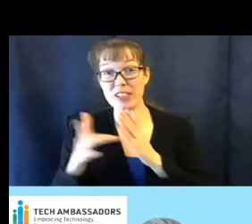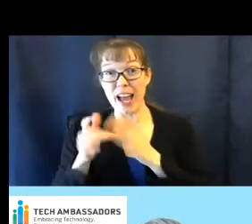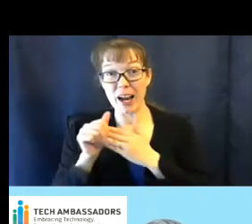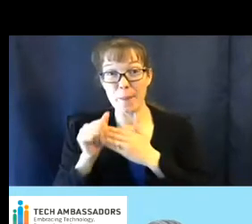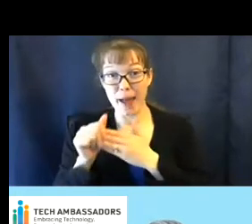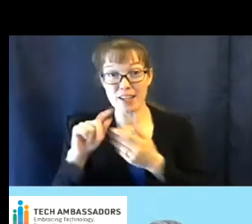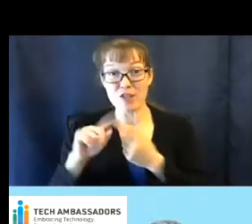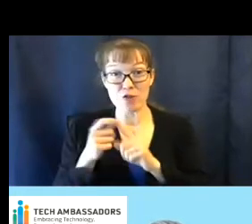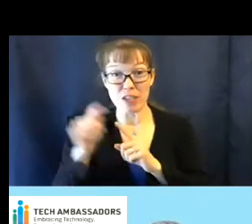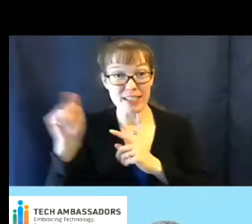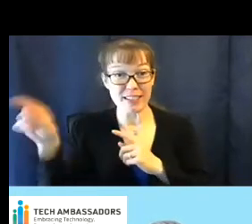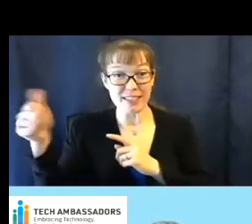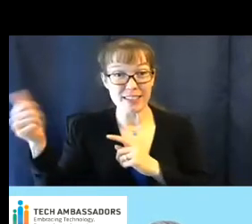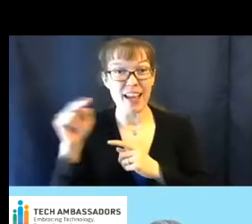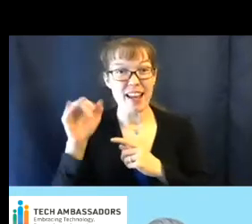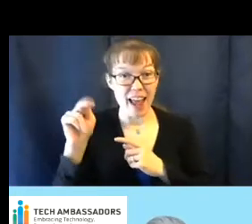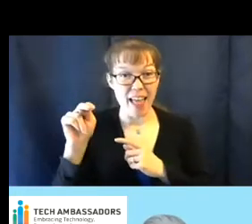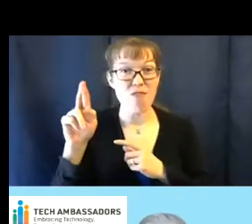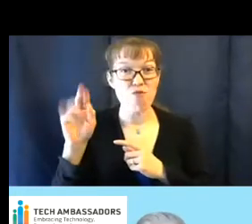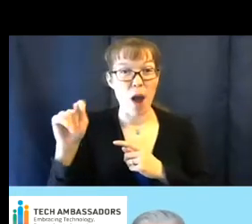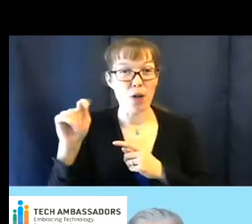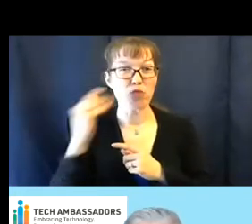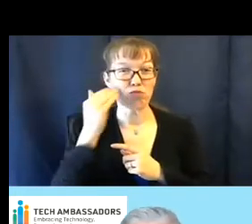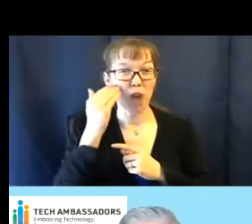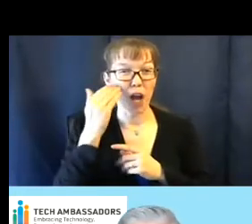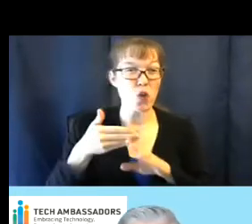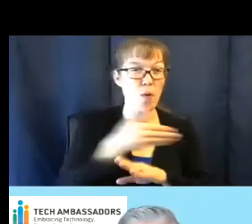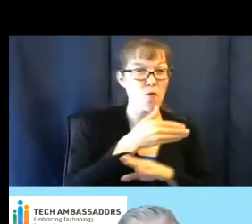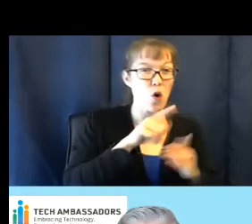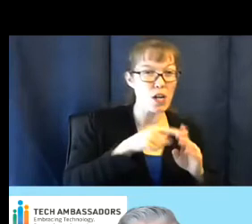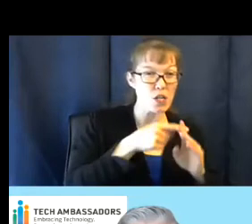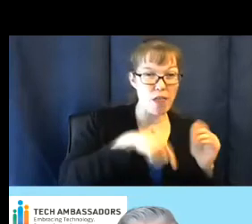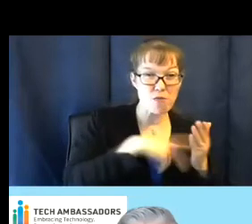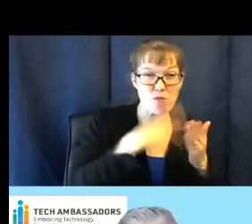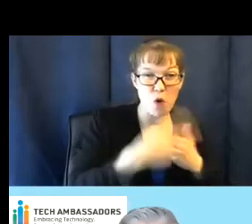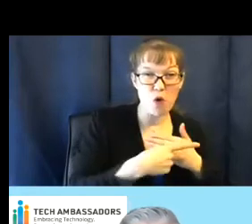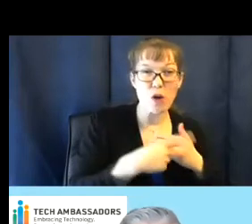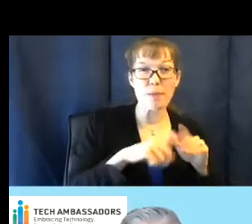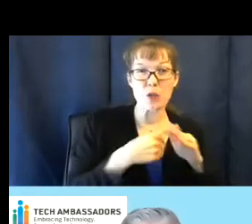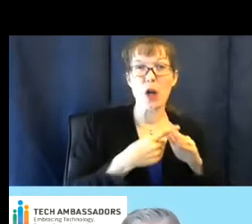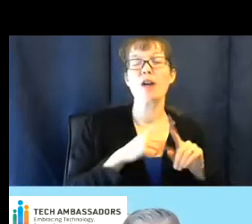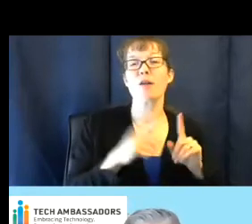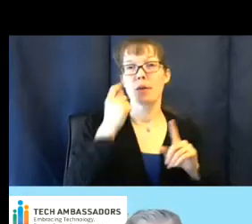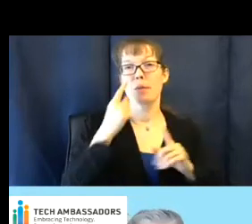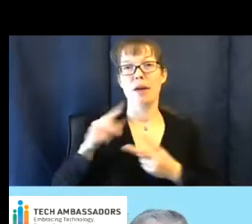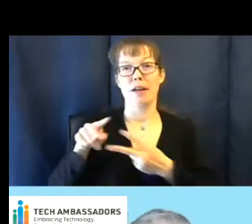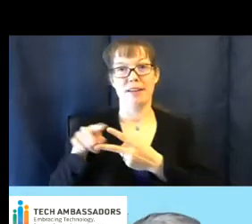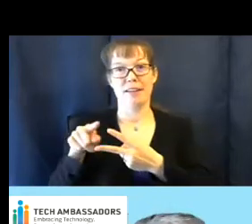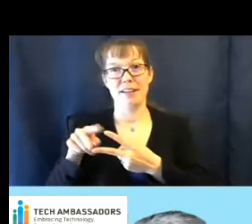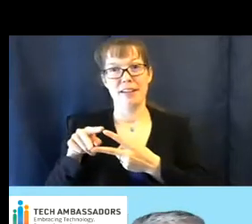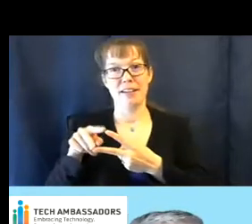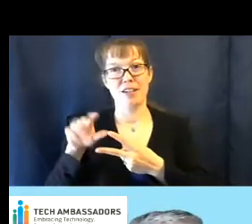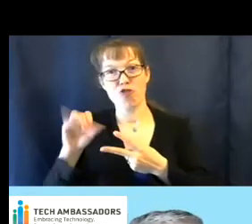Ambassador friends, Nathan and Robert before the program started, but these two were new